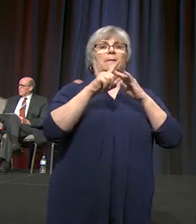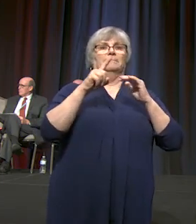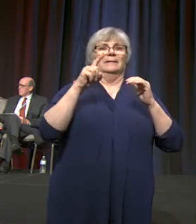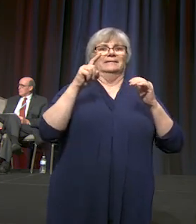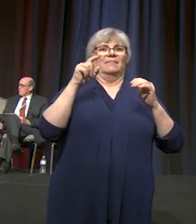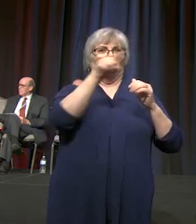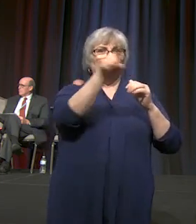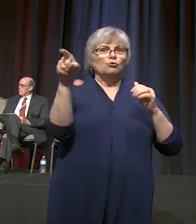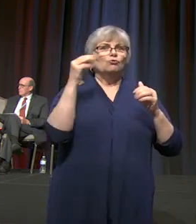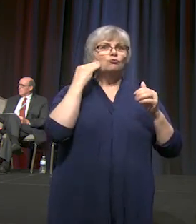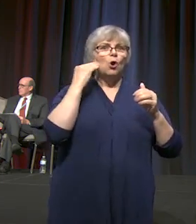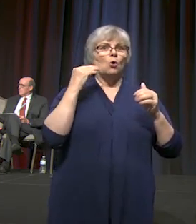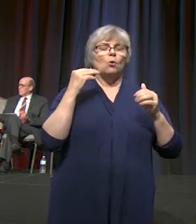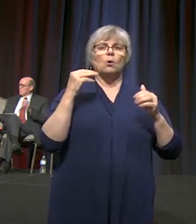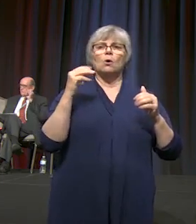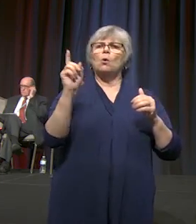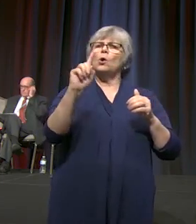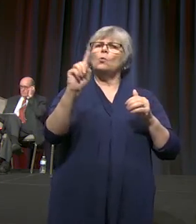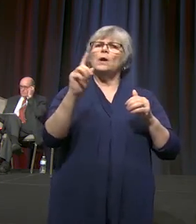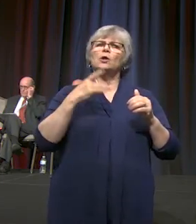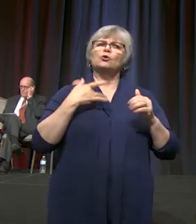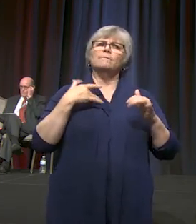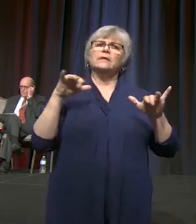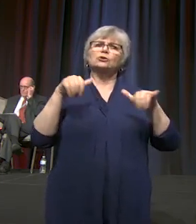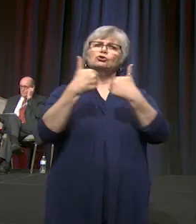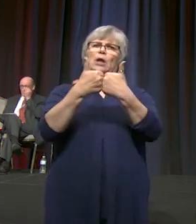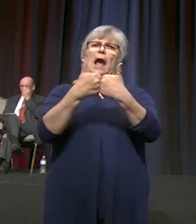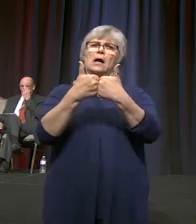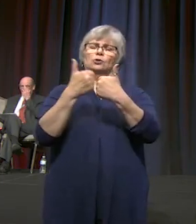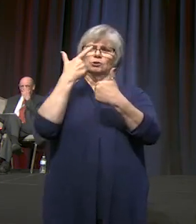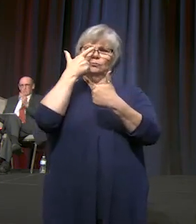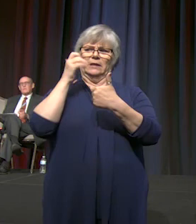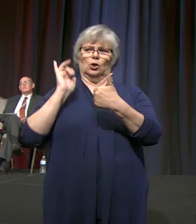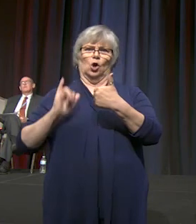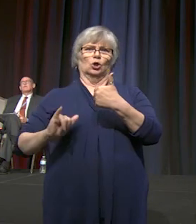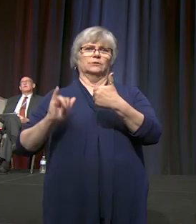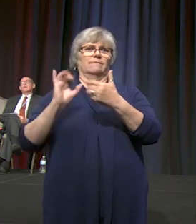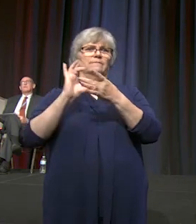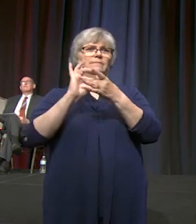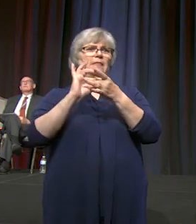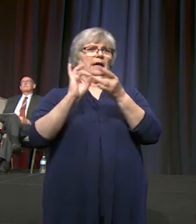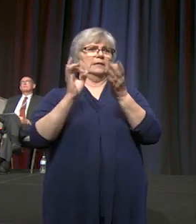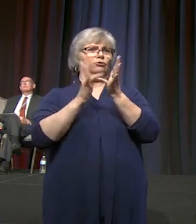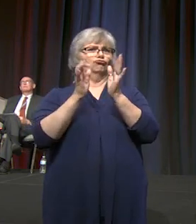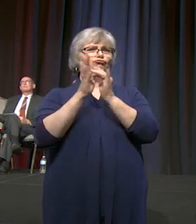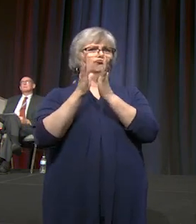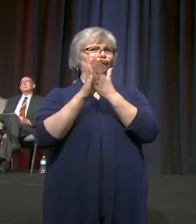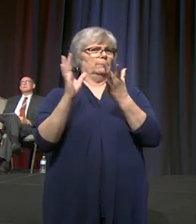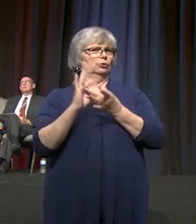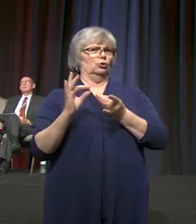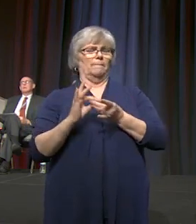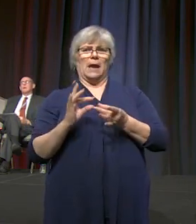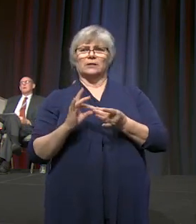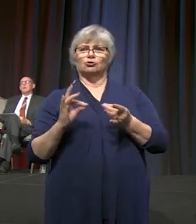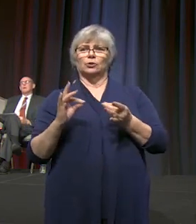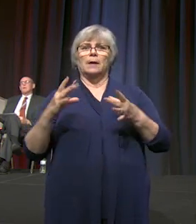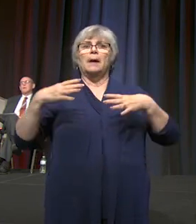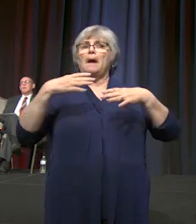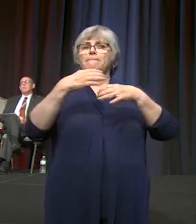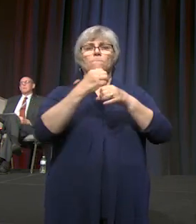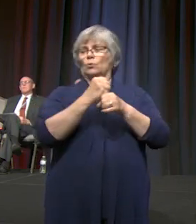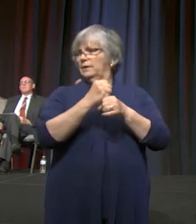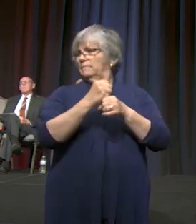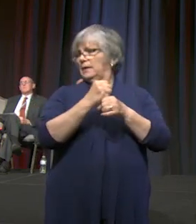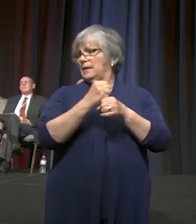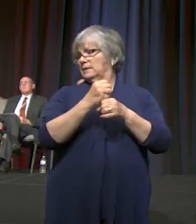Or where are you challenged by this scripture passage? Again, this is an abbreviated form.